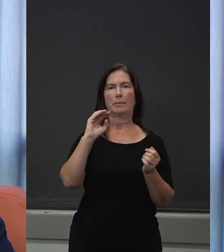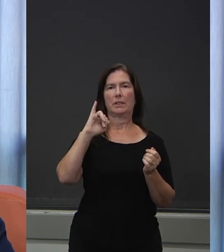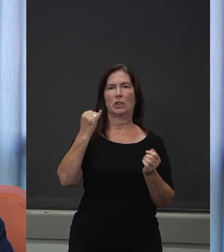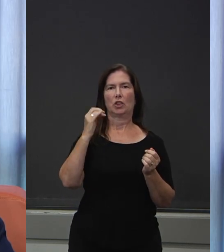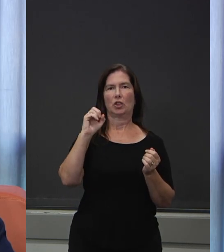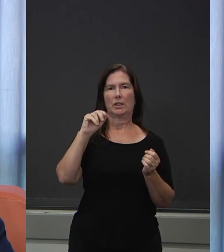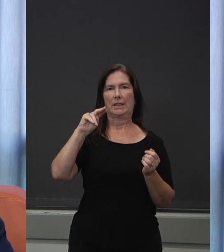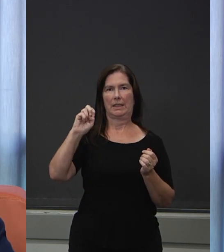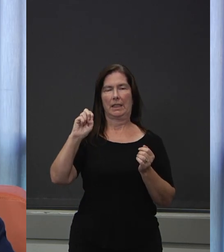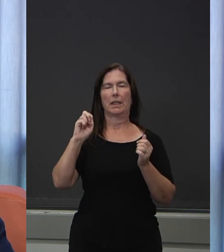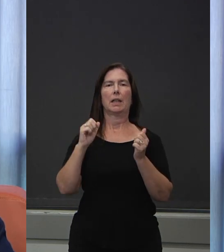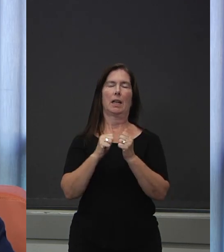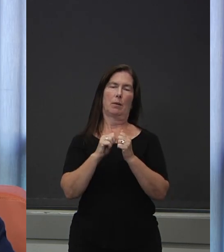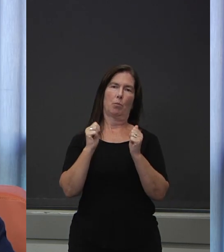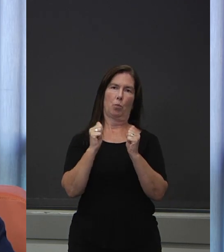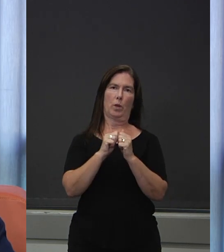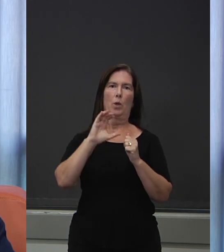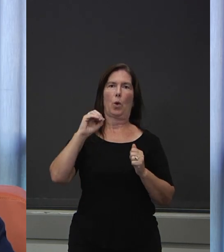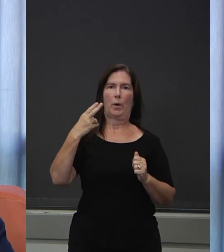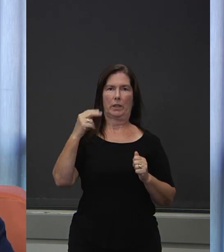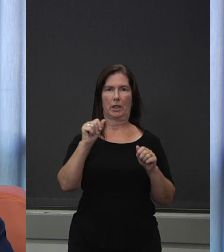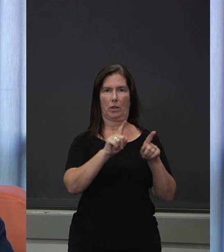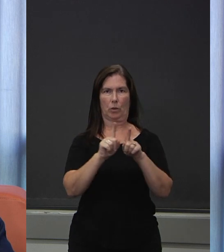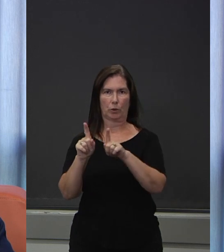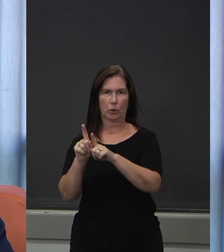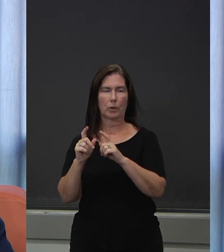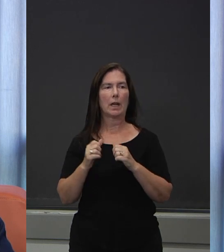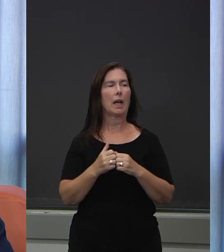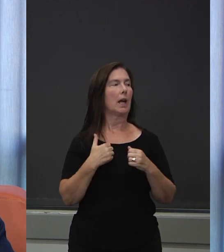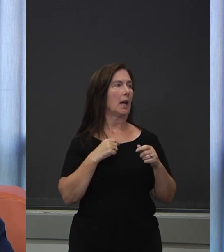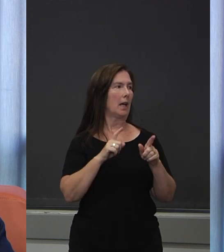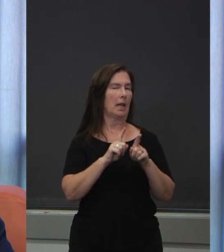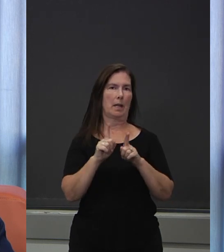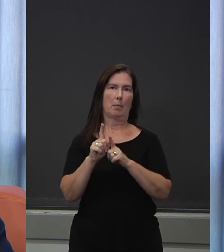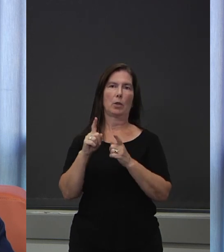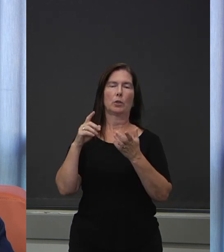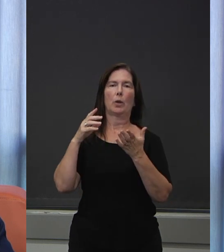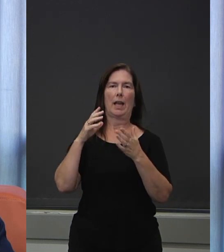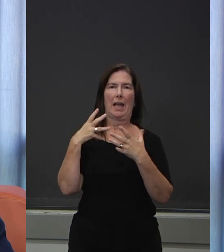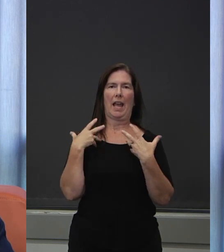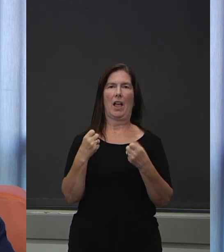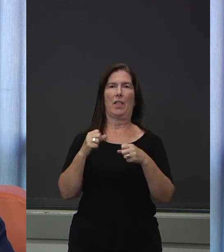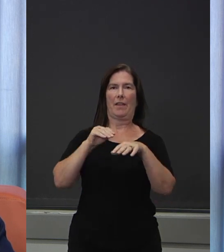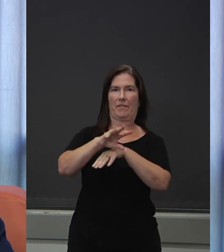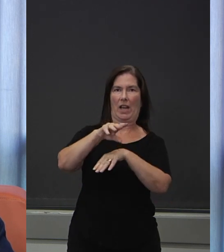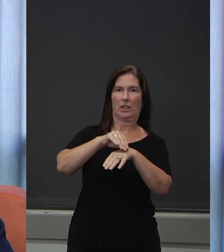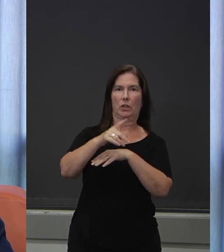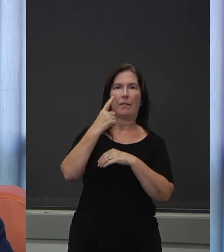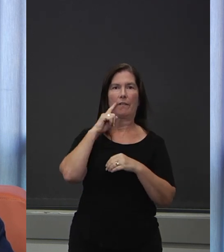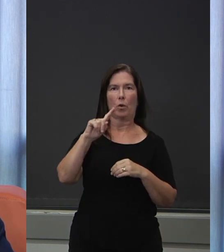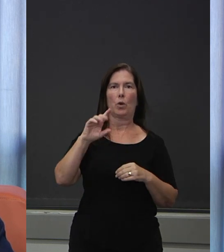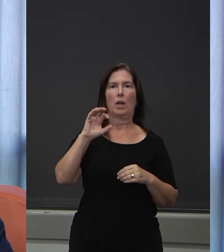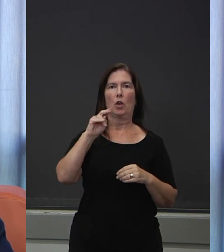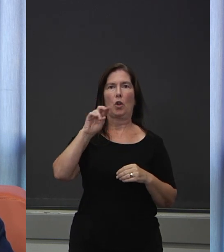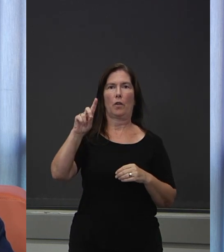here at Oregon Health Authority Public Health Division, and I'm also a senior health advisor for the COVID-19 response here.